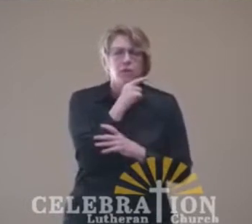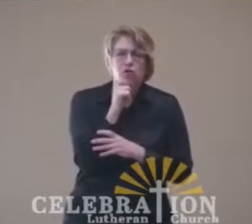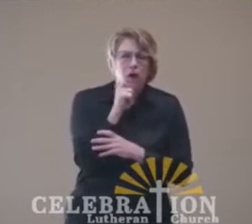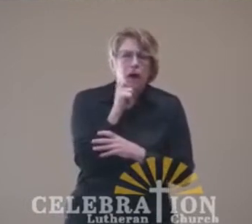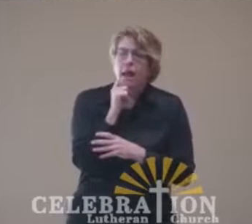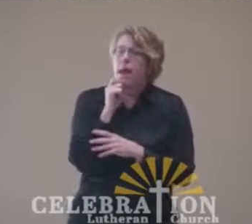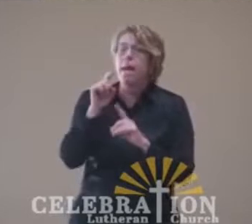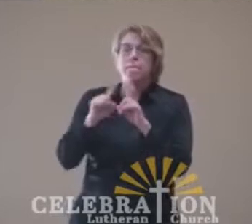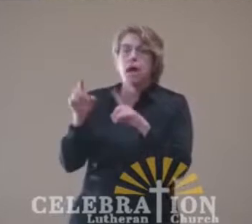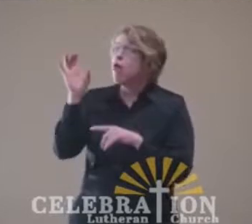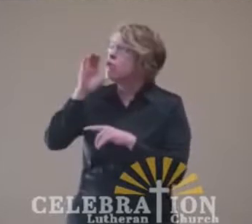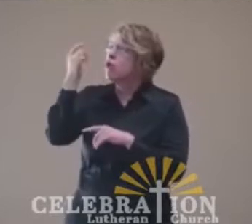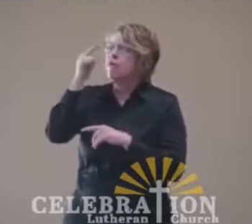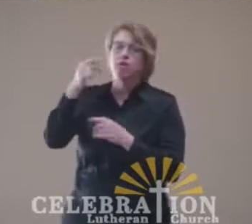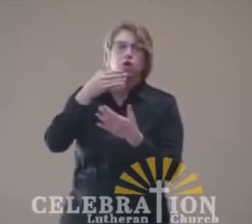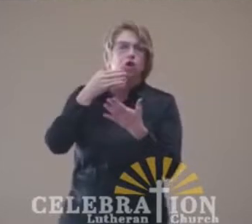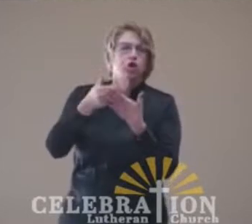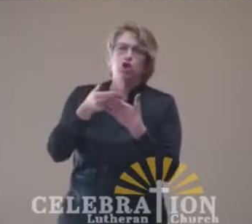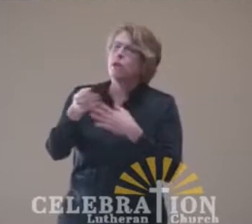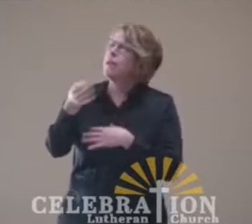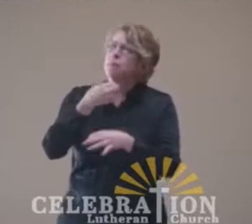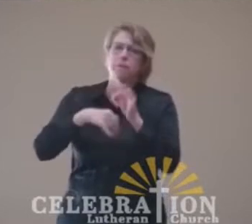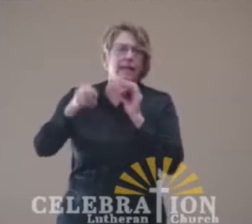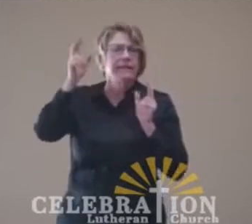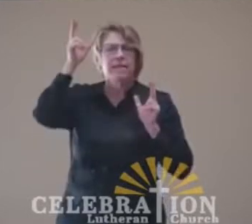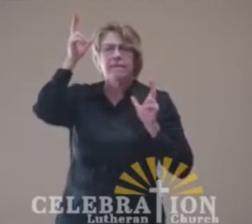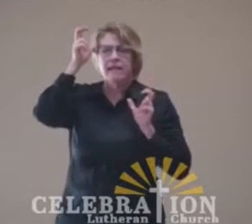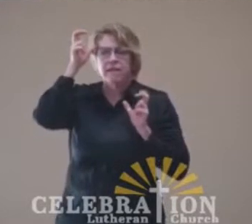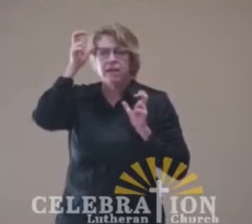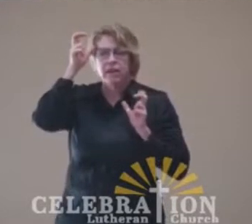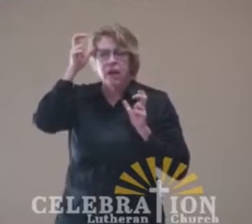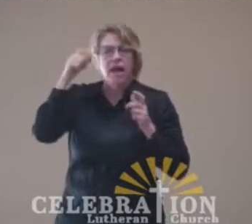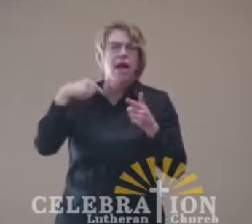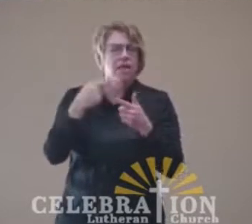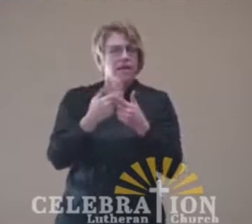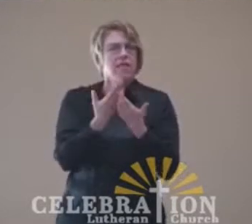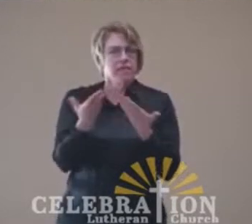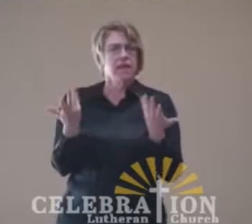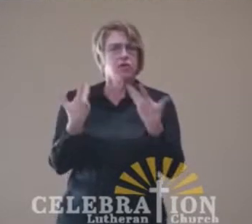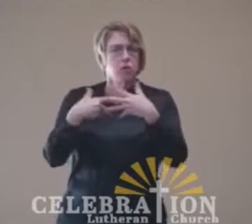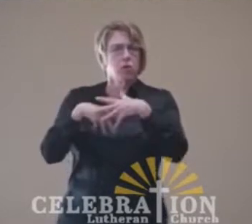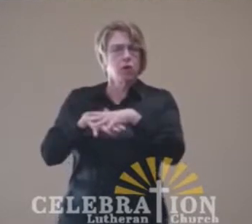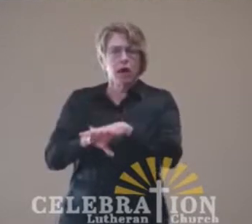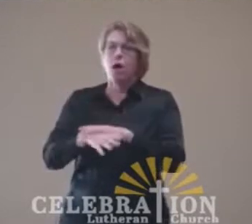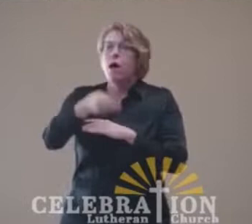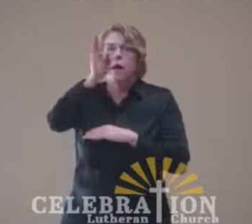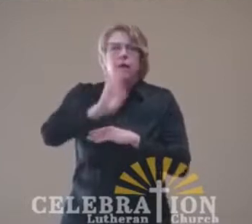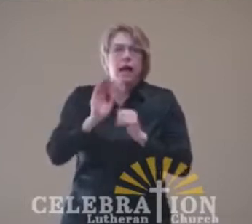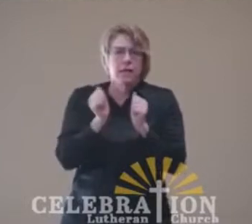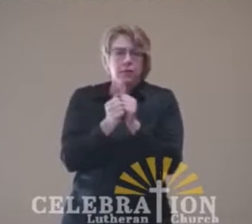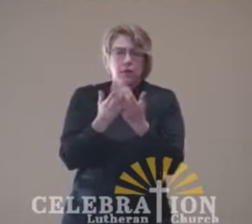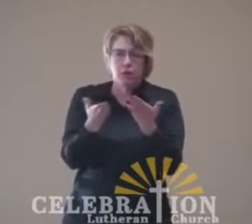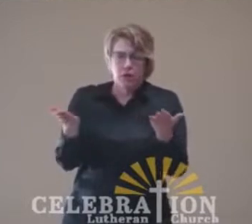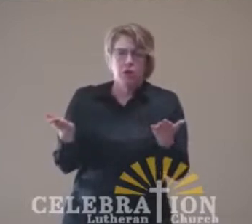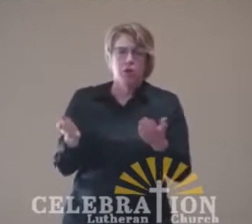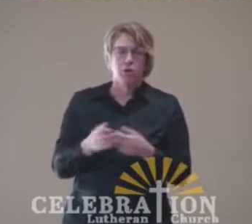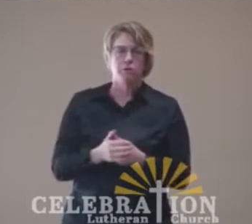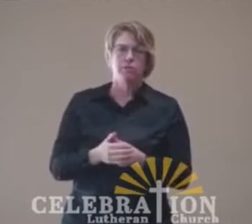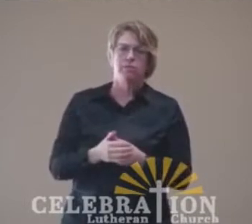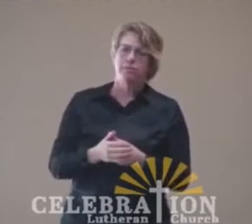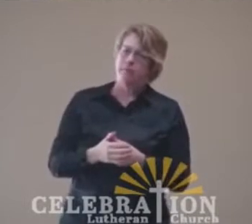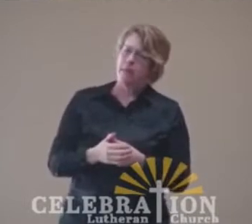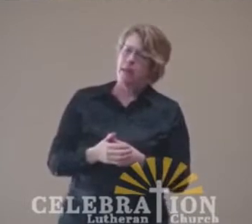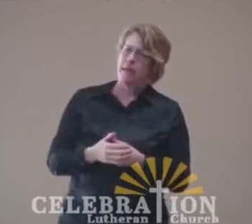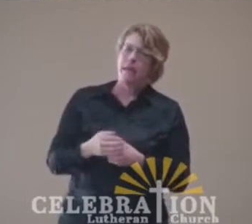evil, that you may live, and so the Lord, the God of hosts, will be with you, just as you have said. Hate